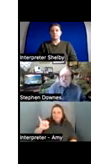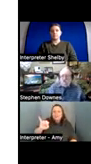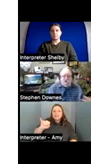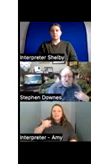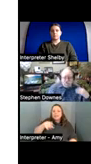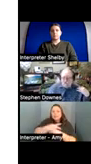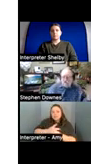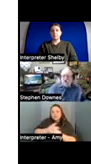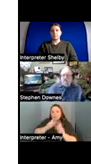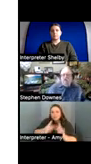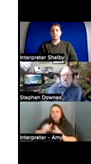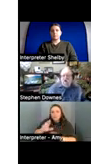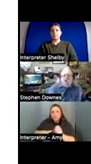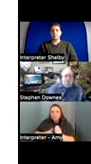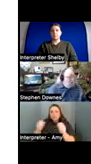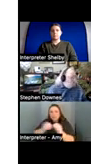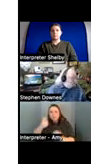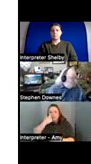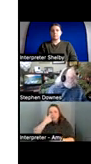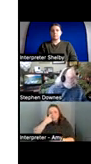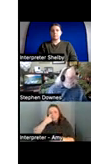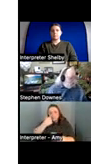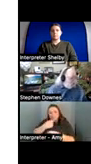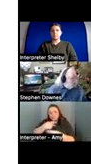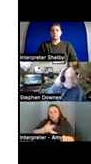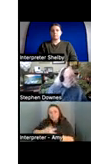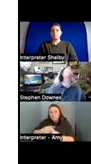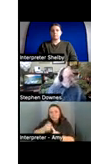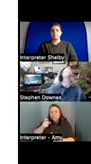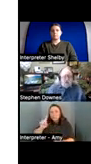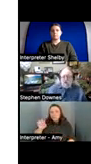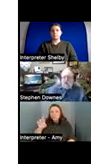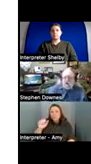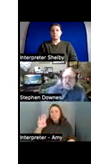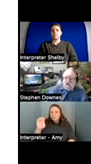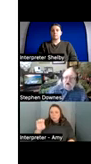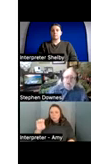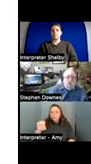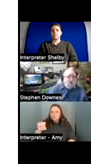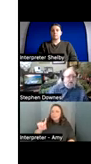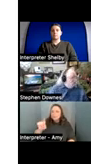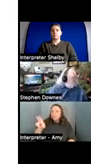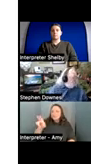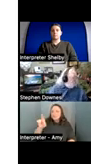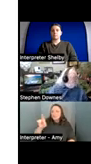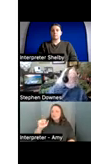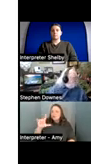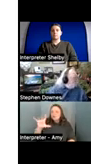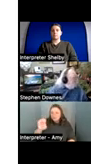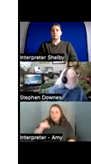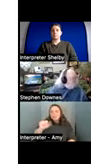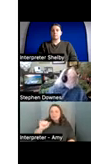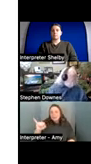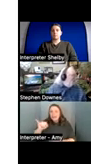more recent versions there's been a ton of products come out for example durable is also an ai website creator